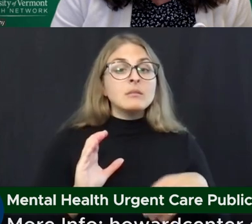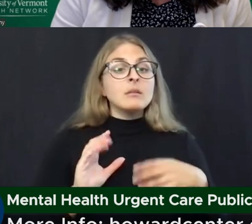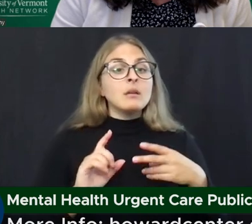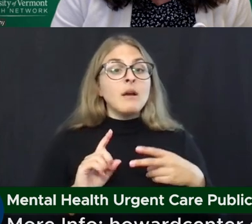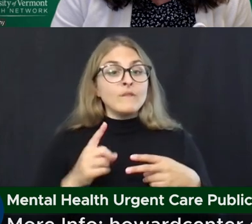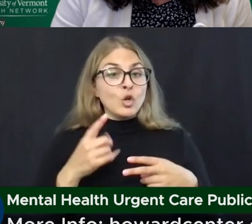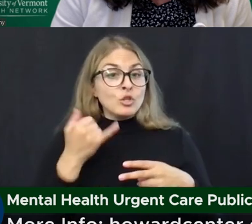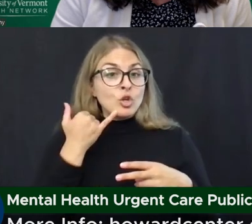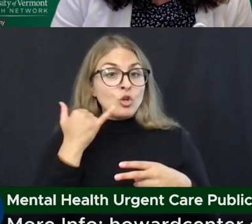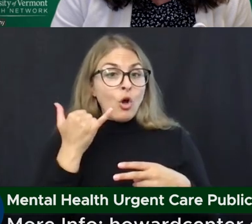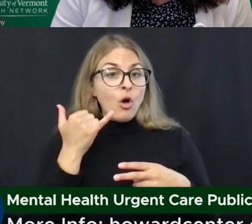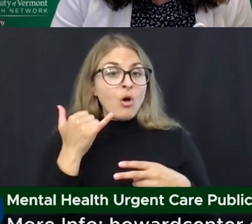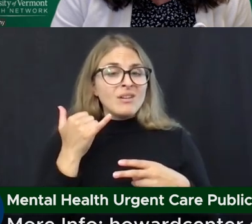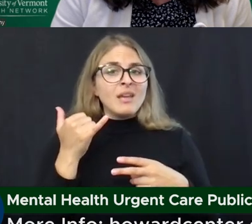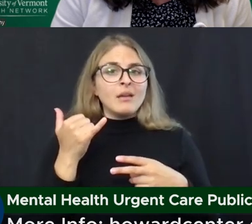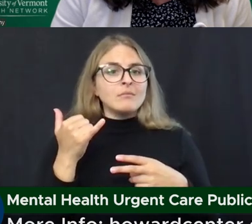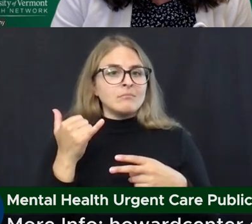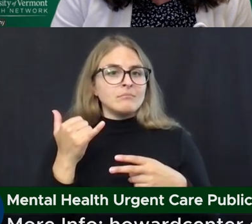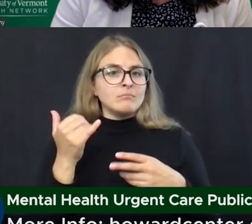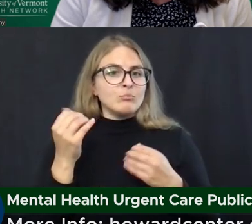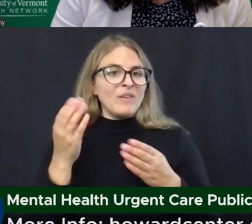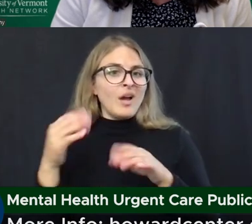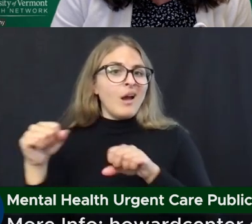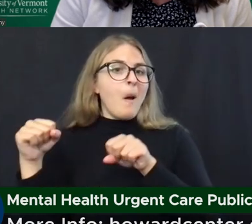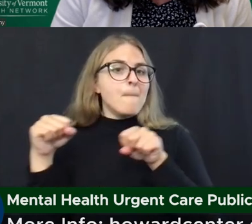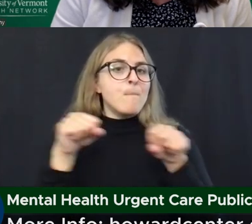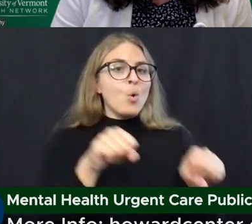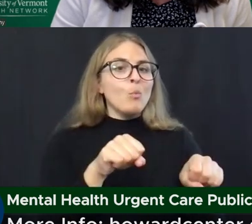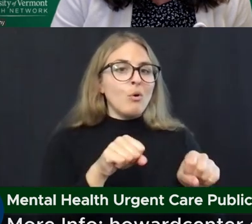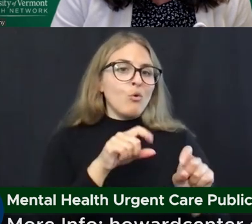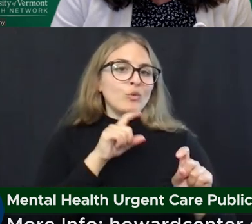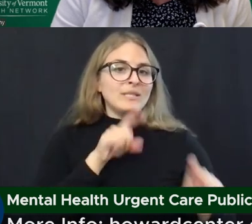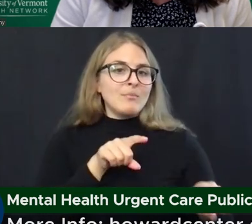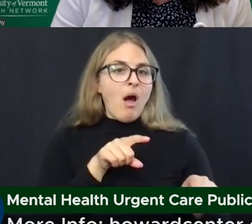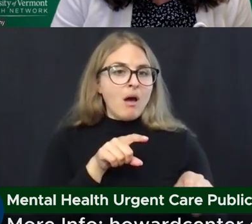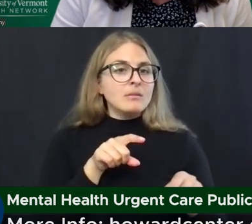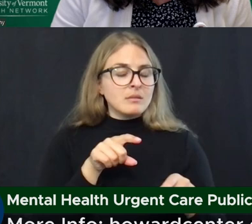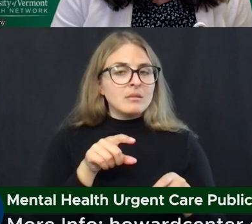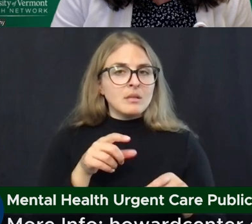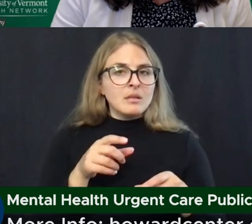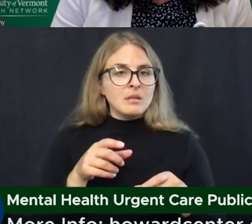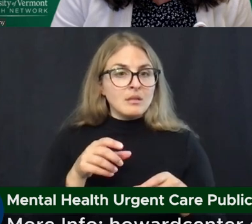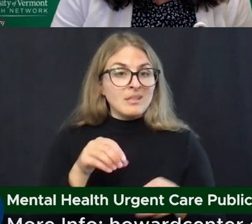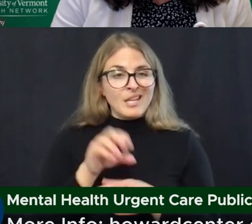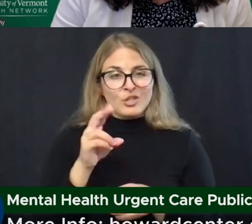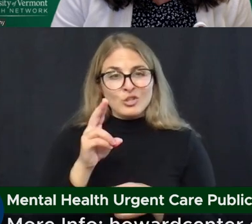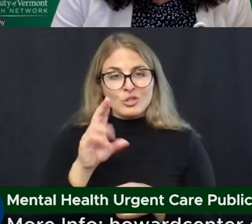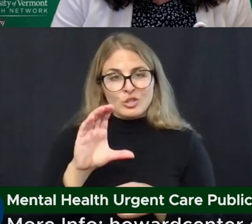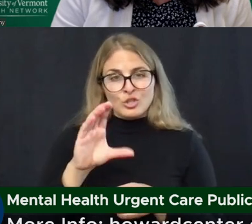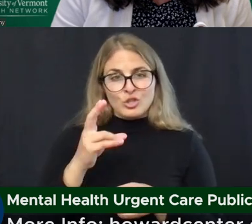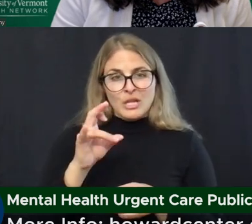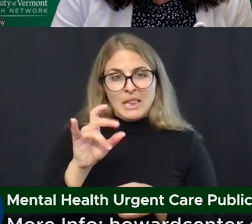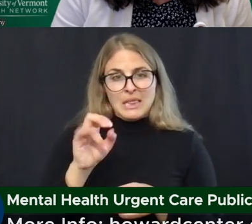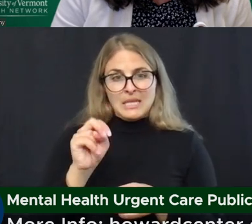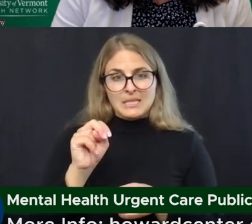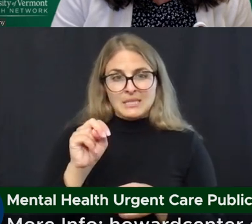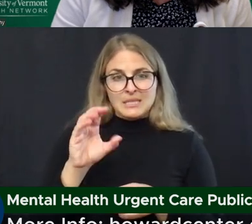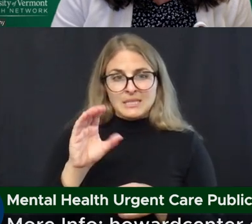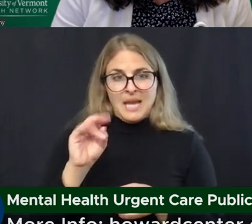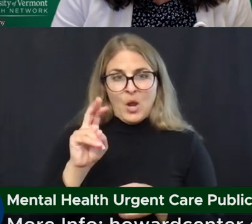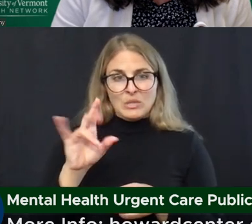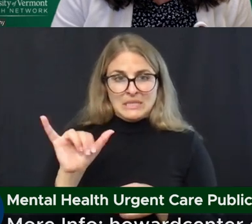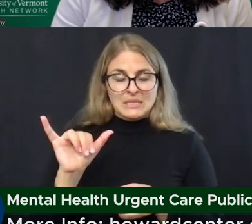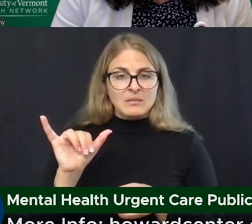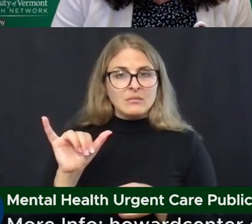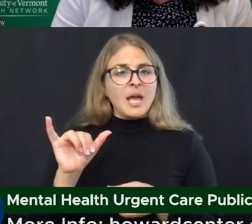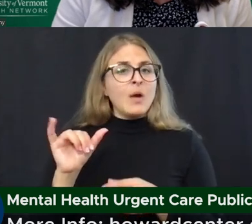provide a mobile response anywhere in Chittenden County that will include a crisis clinician and a peer support specialist